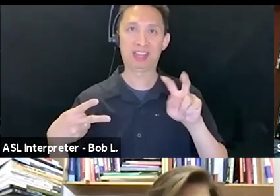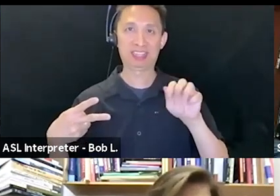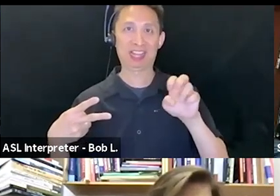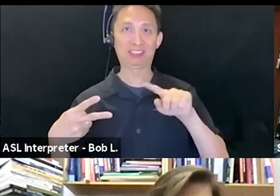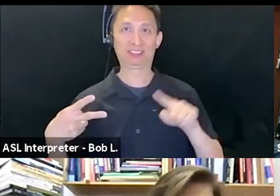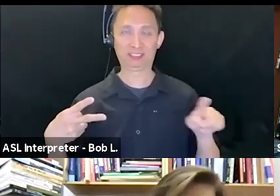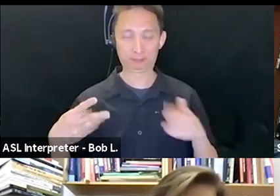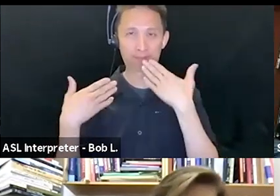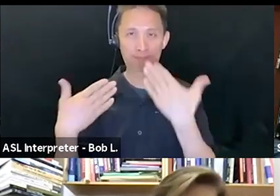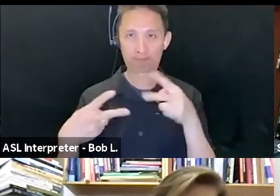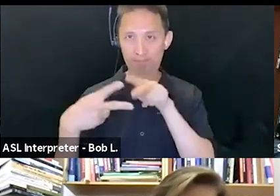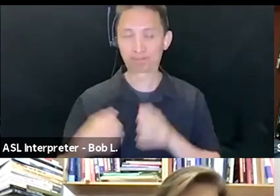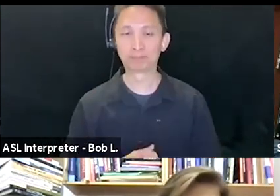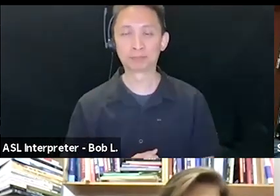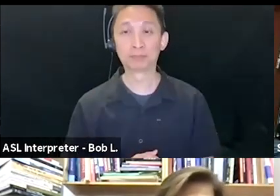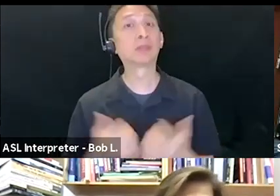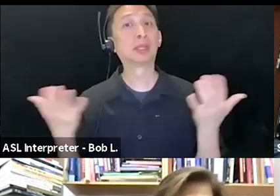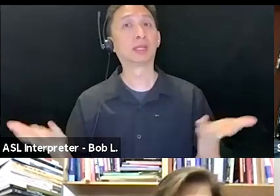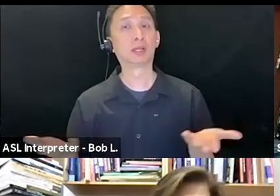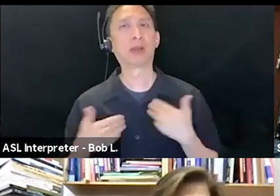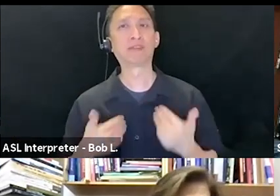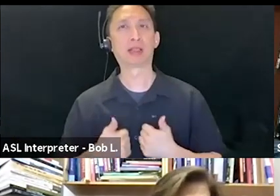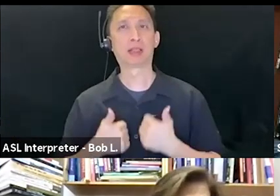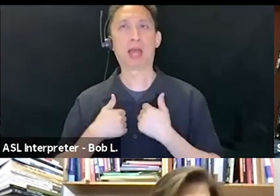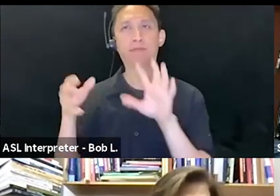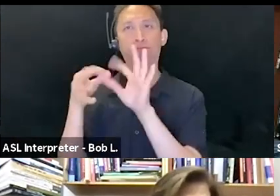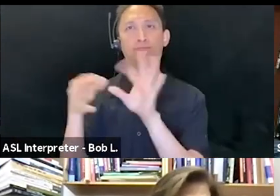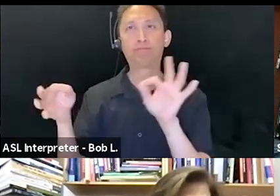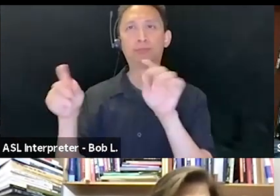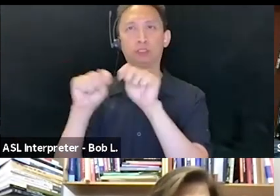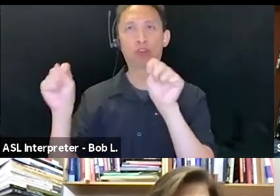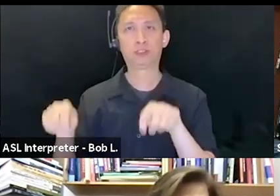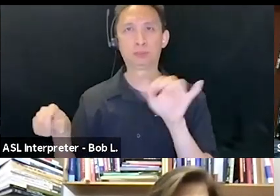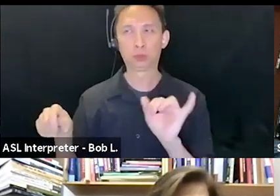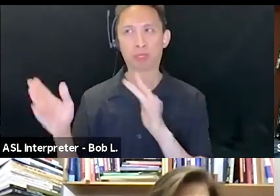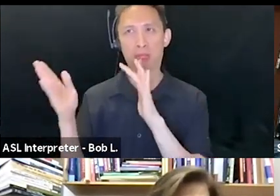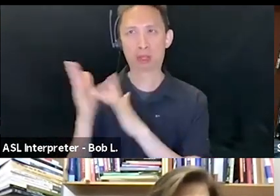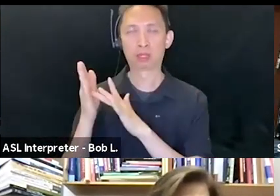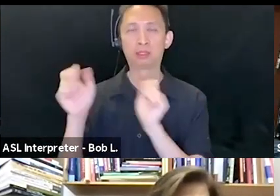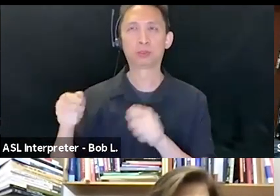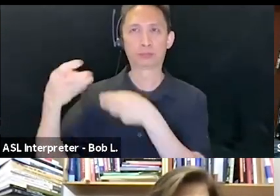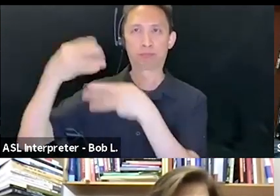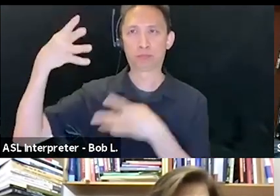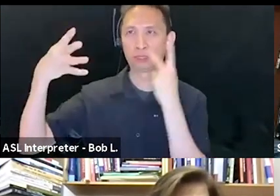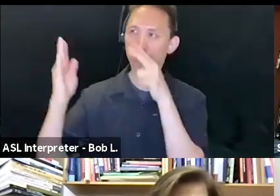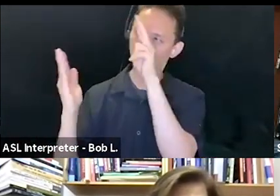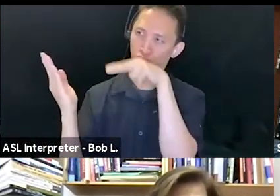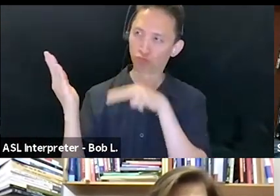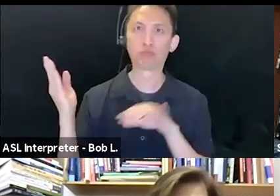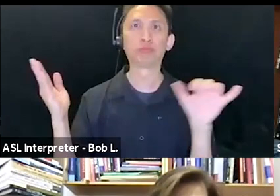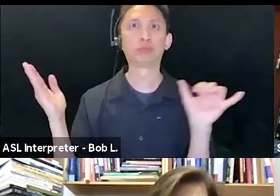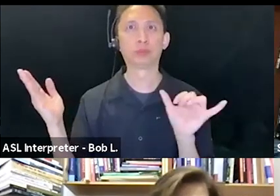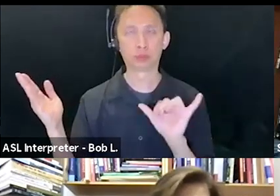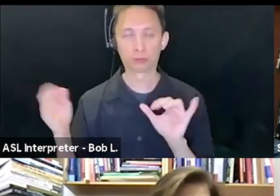your Zoom page, which if you click on it, there are settings that you can turn off, although